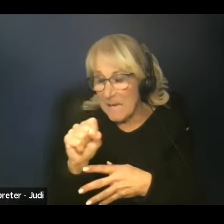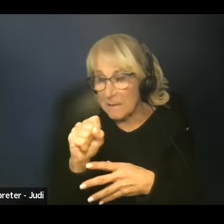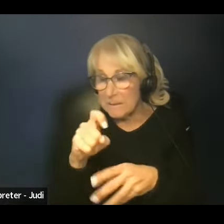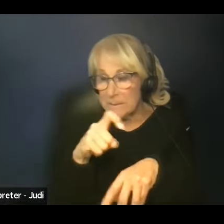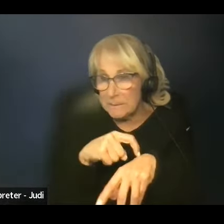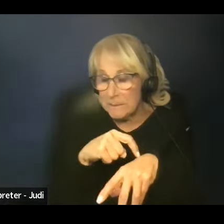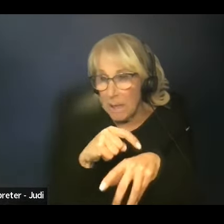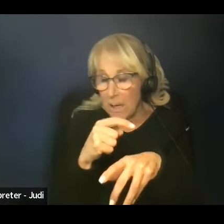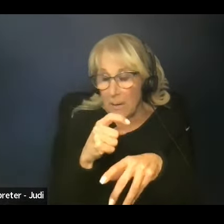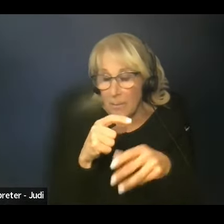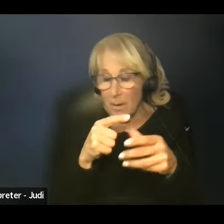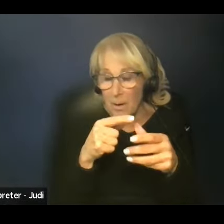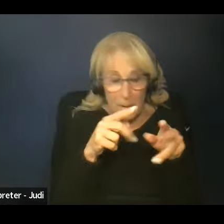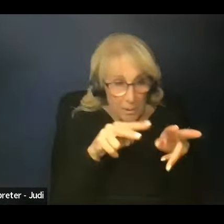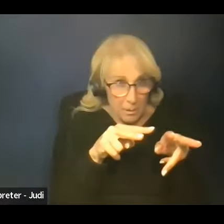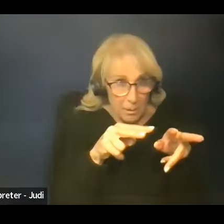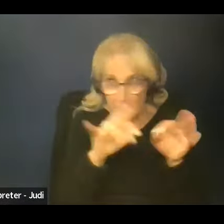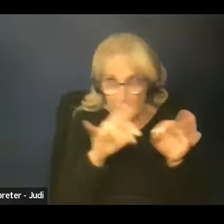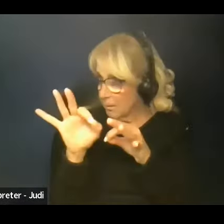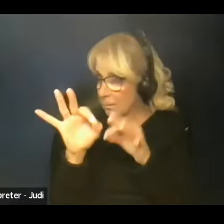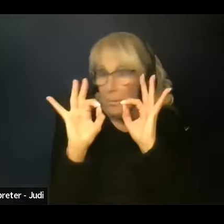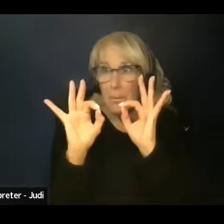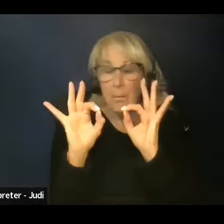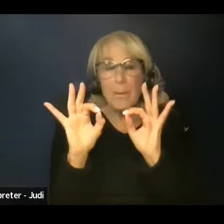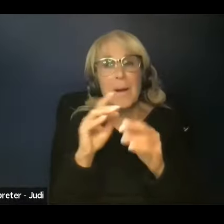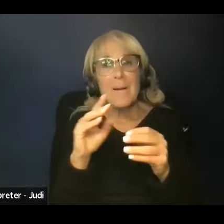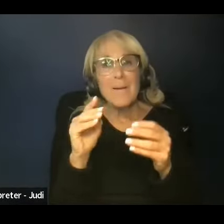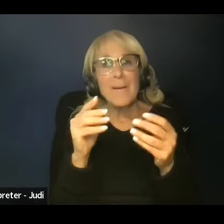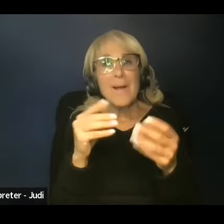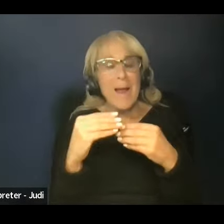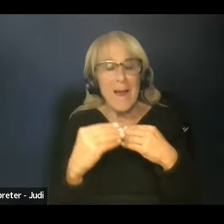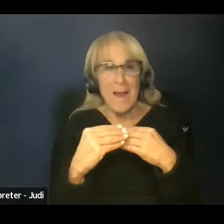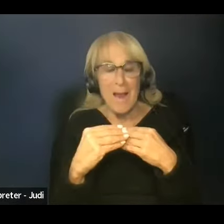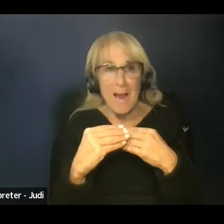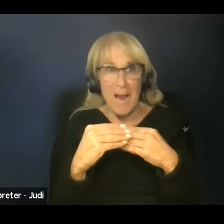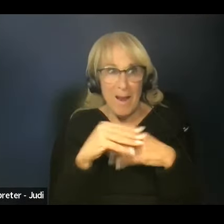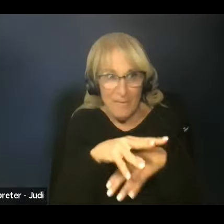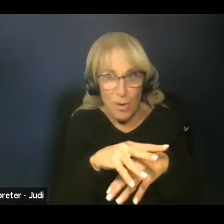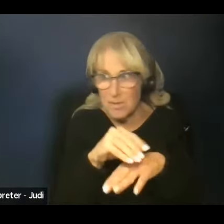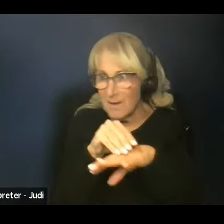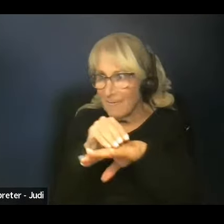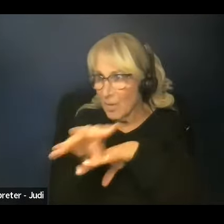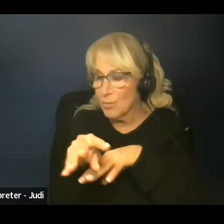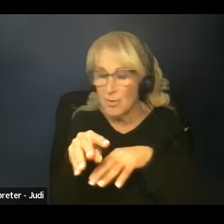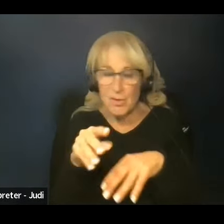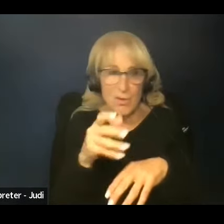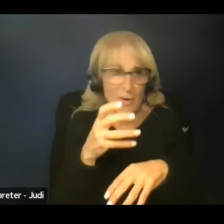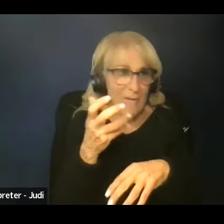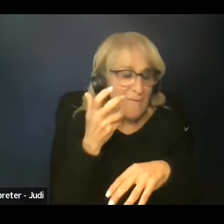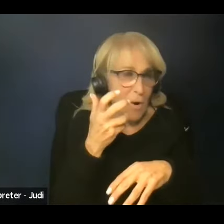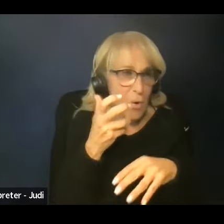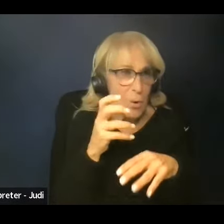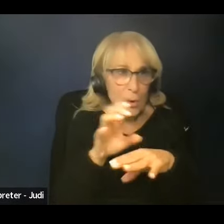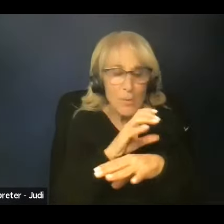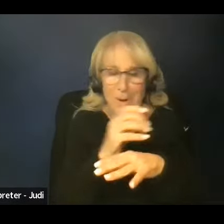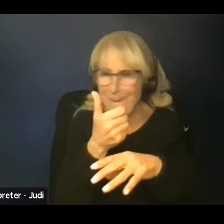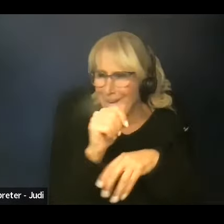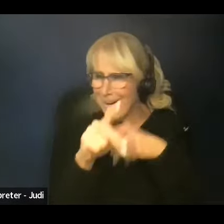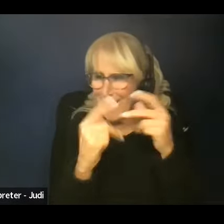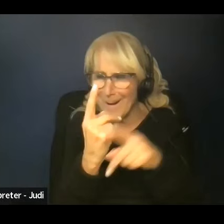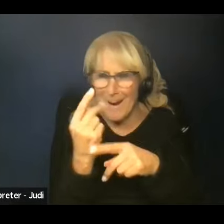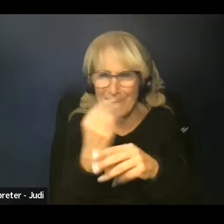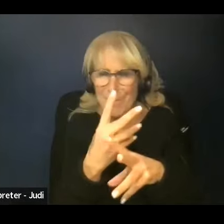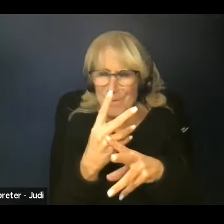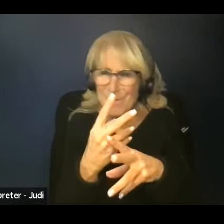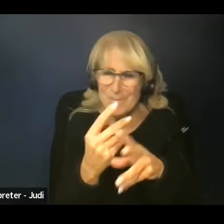it's easy to get influenced very easily because you have a phone, have a computer where you can find any type of information in just